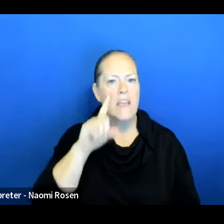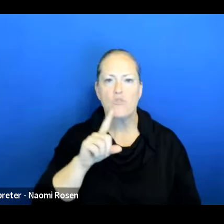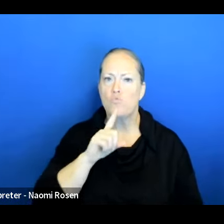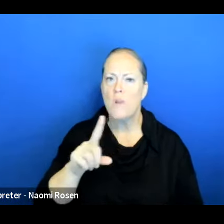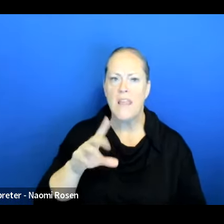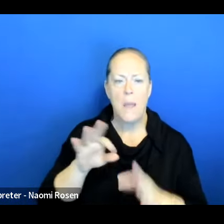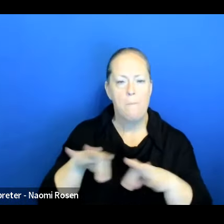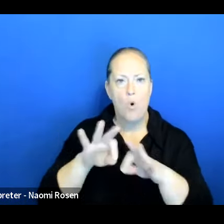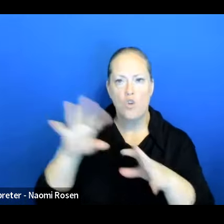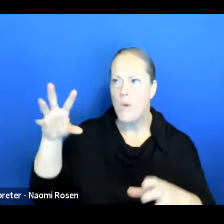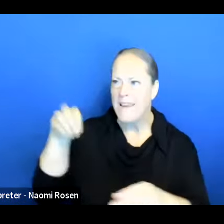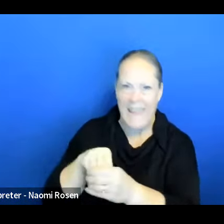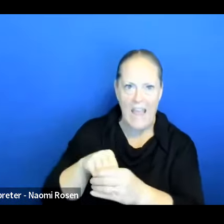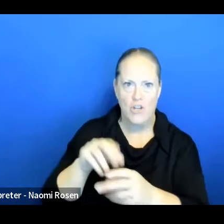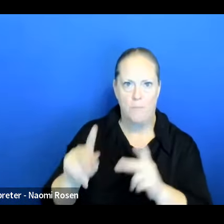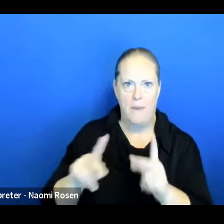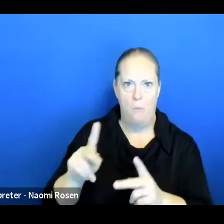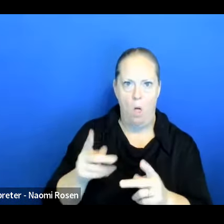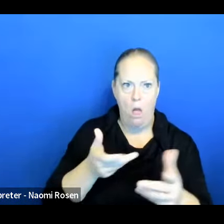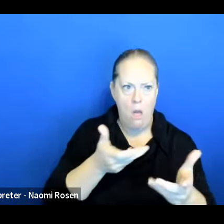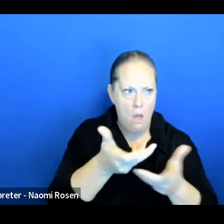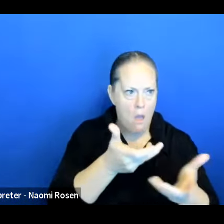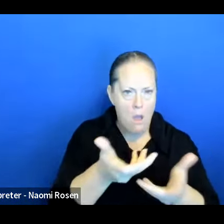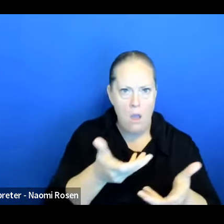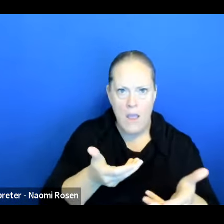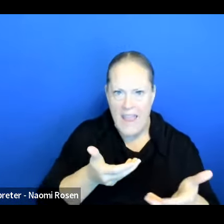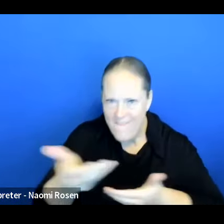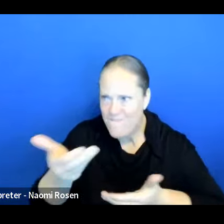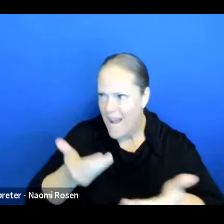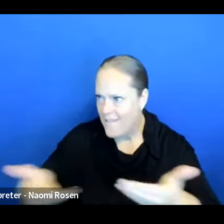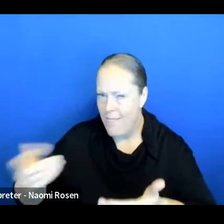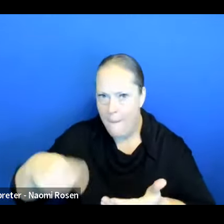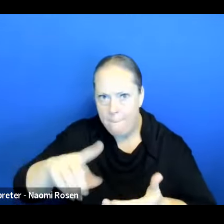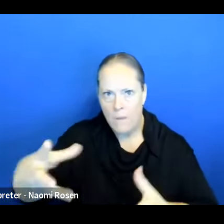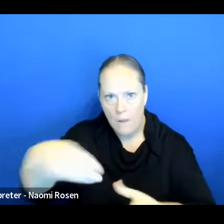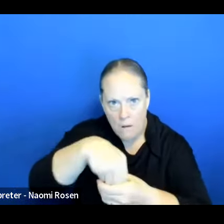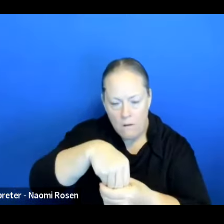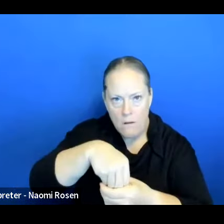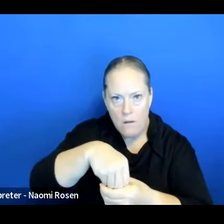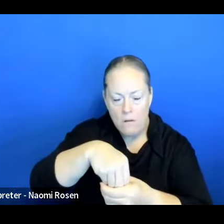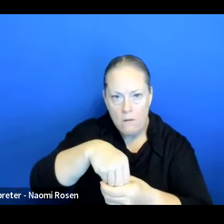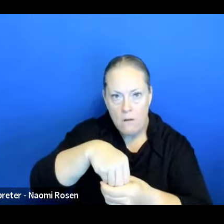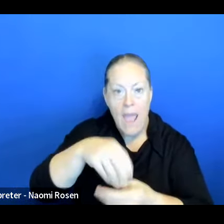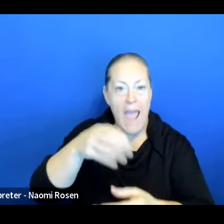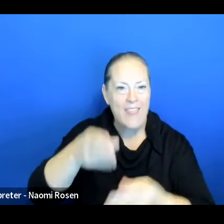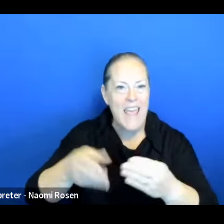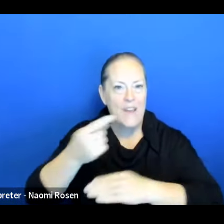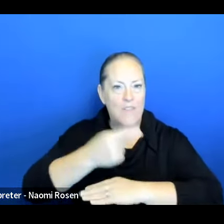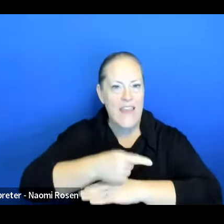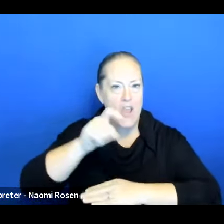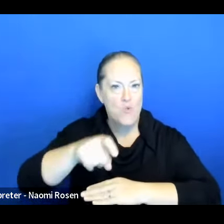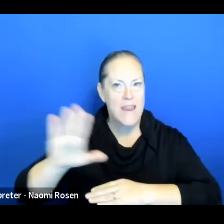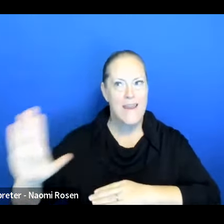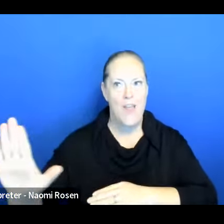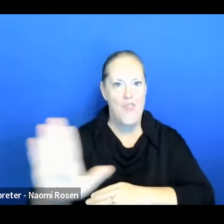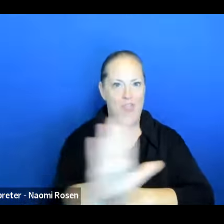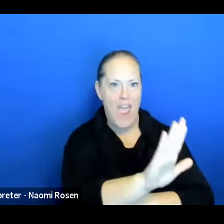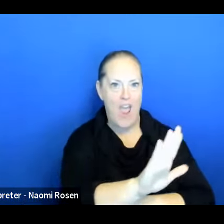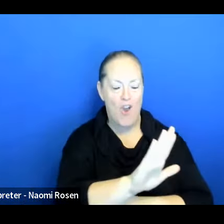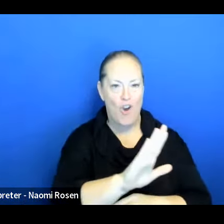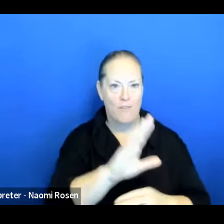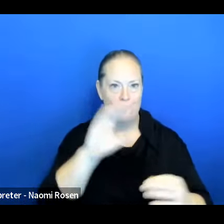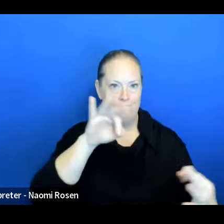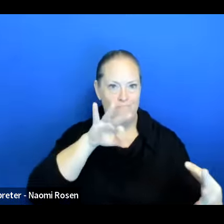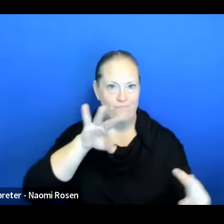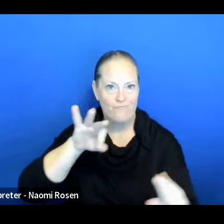to keep people engaged, because at the end of the day, you need from the people outside to make a progress